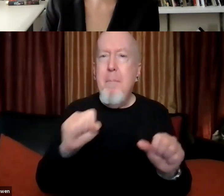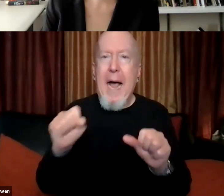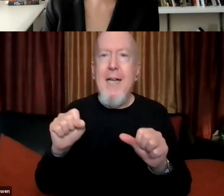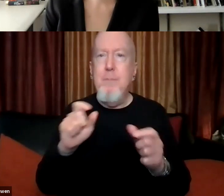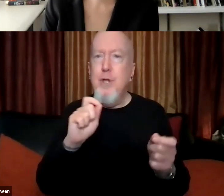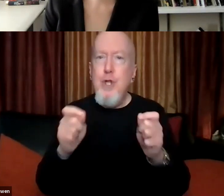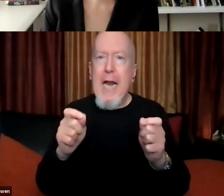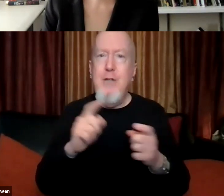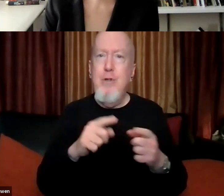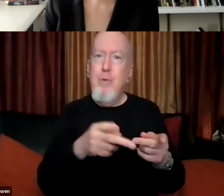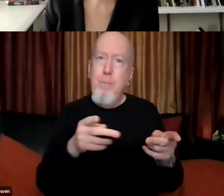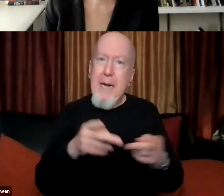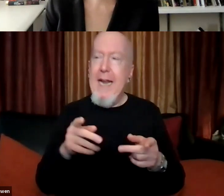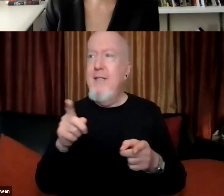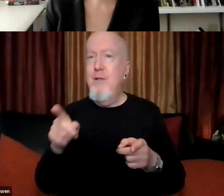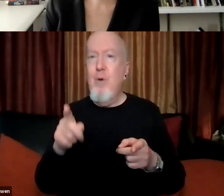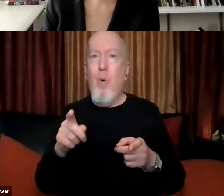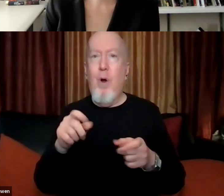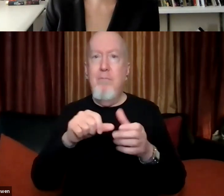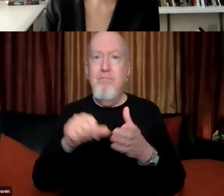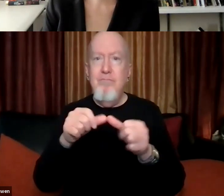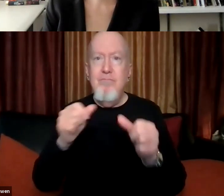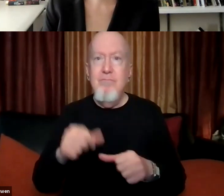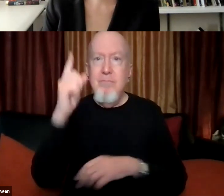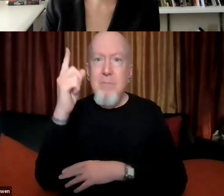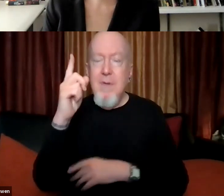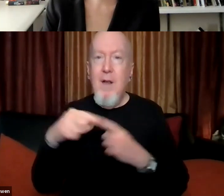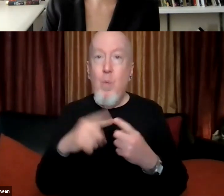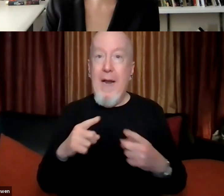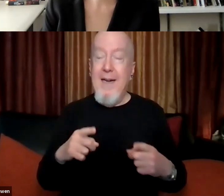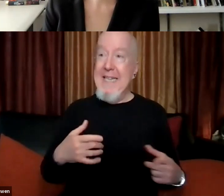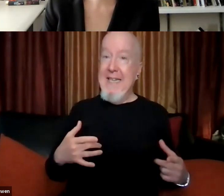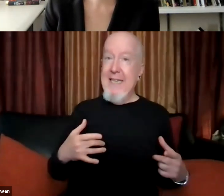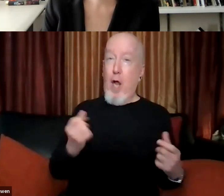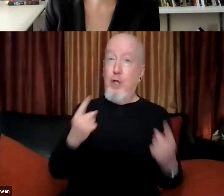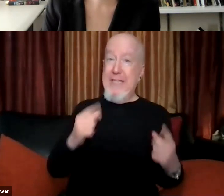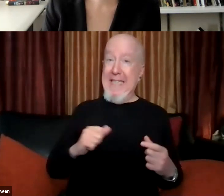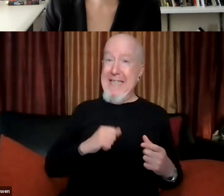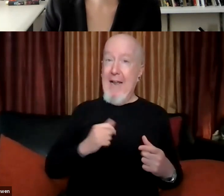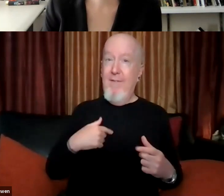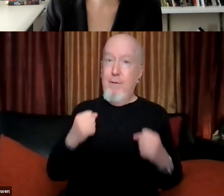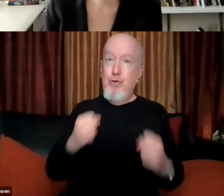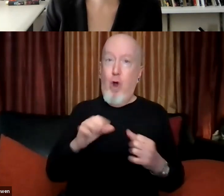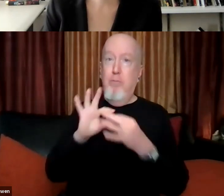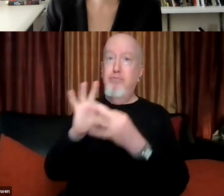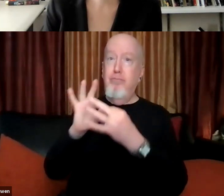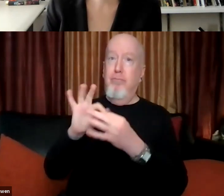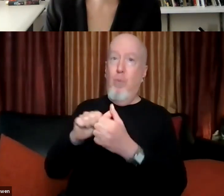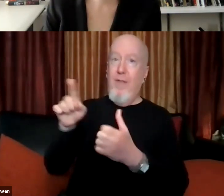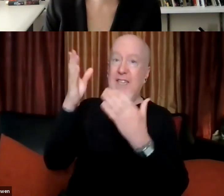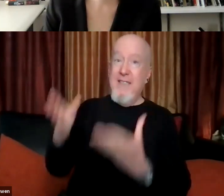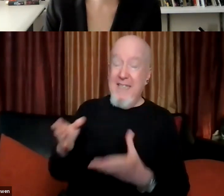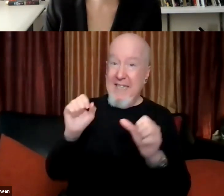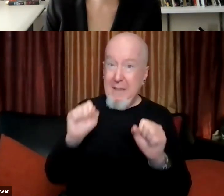when the individual and collective understanding of self is so closely linked to them. So is it possible to have all